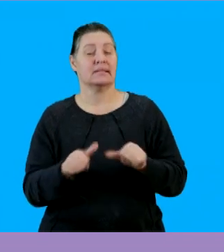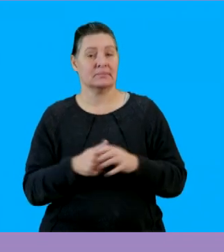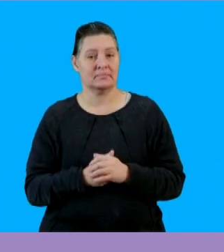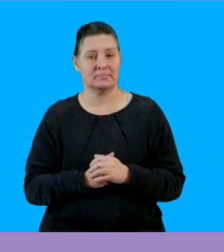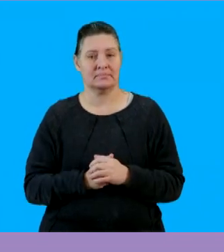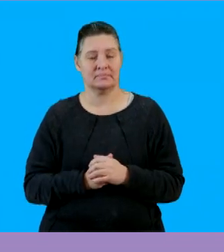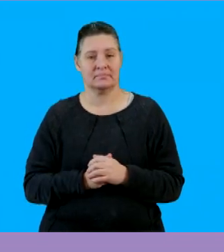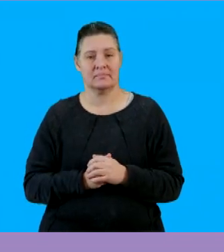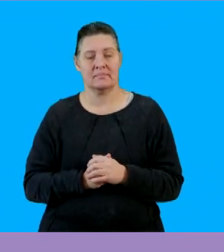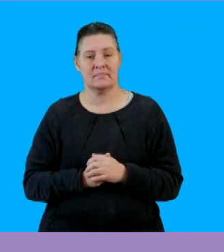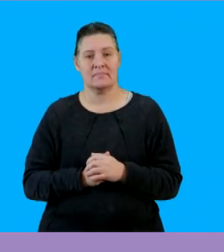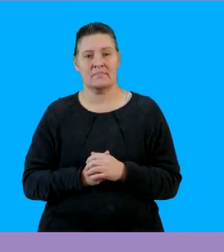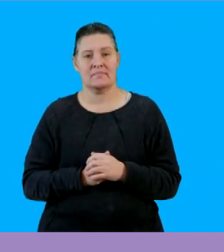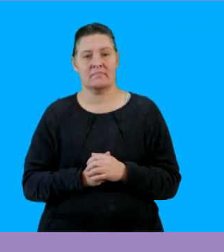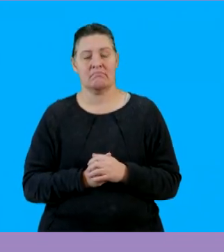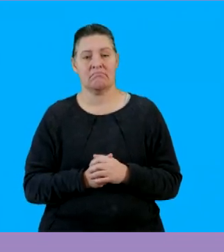to the next one